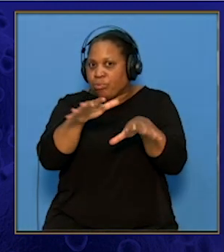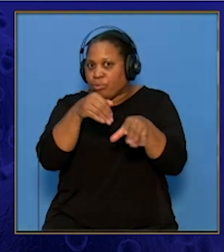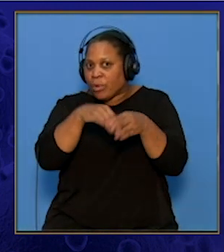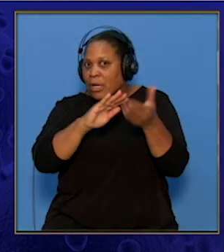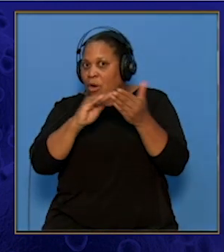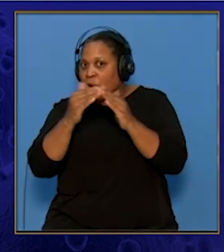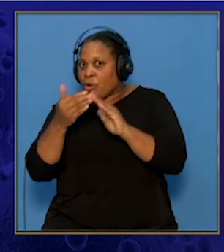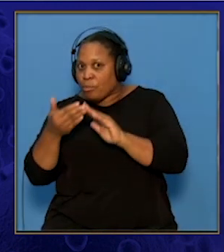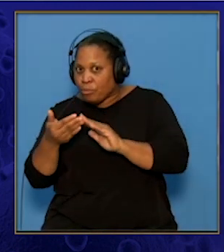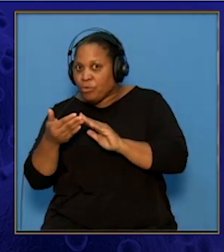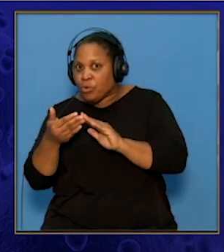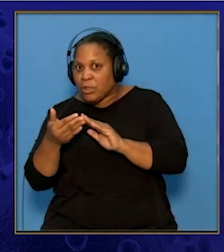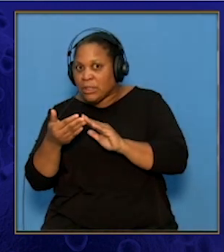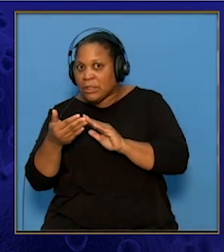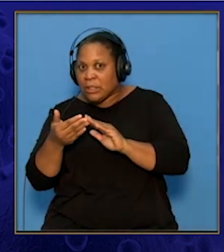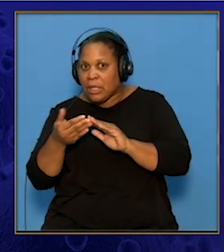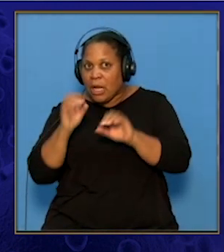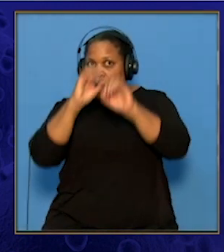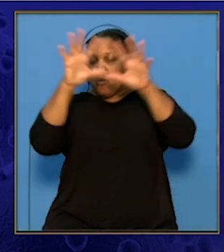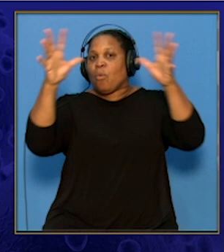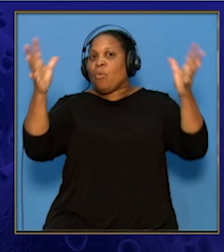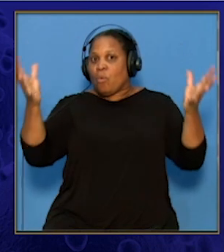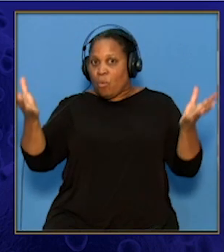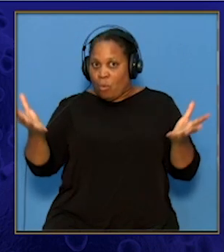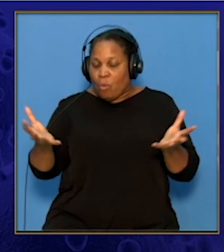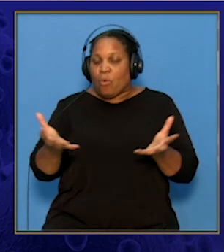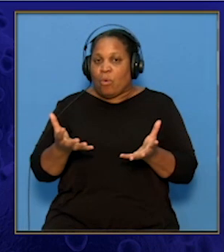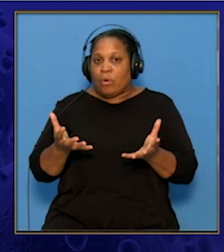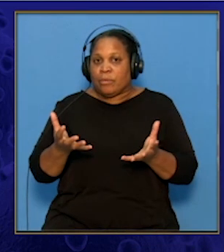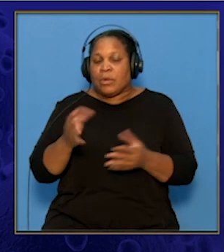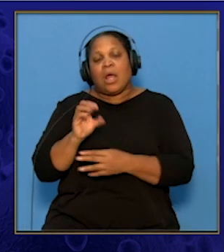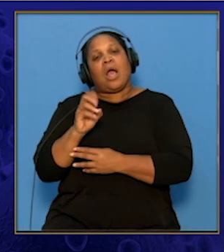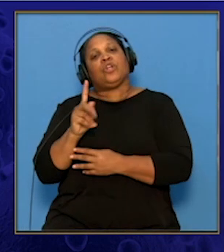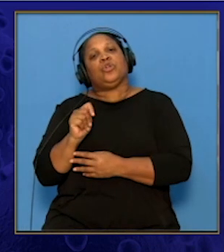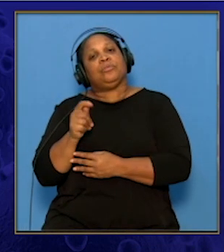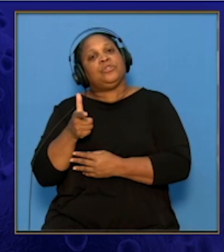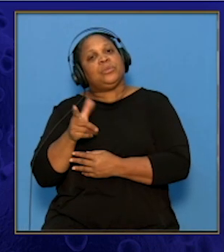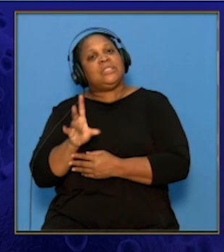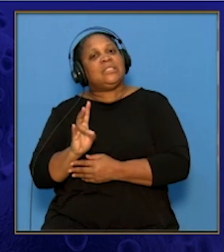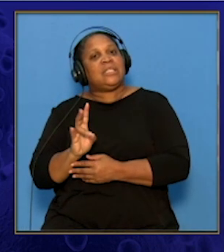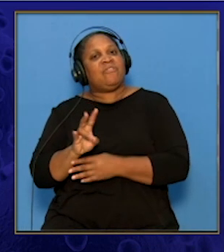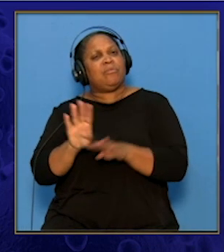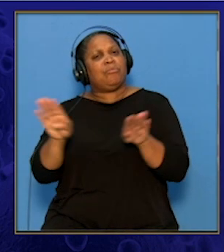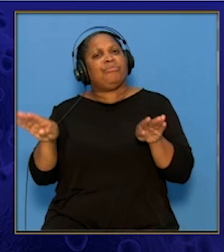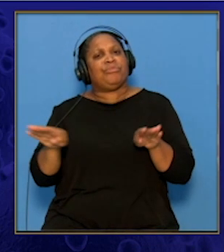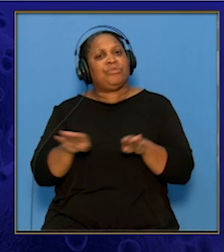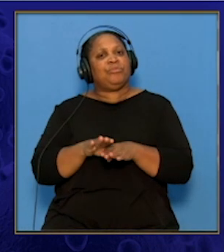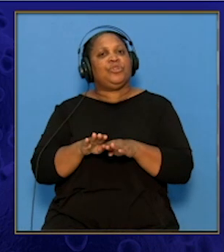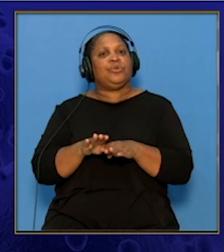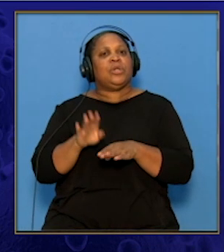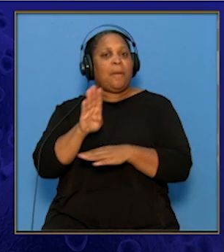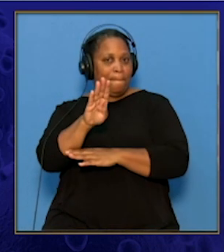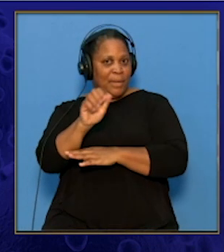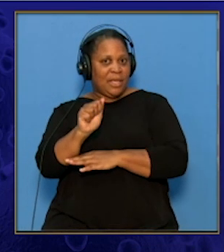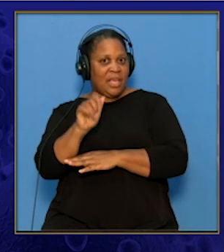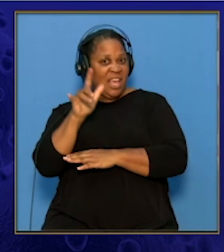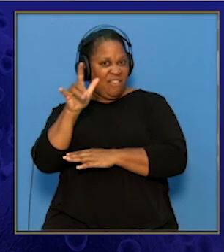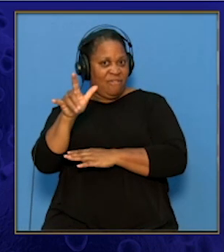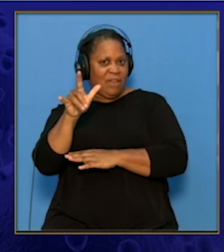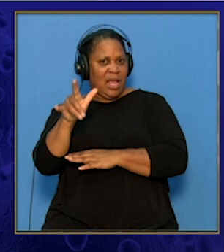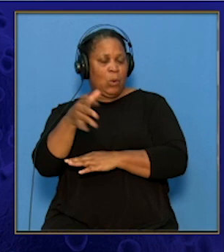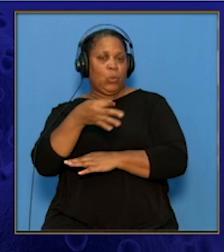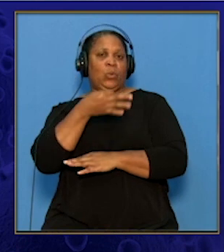community and across the globe. On October 27th, Bermuda had a British Airways flight, which